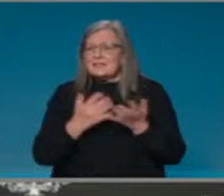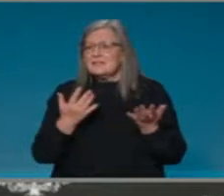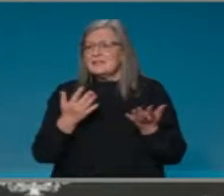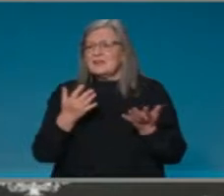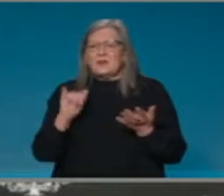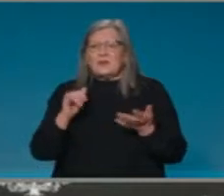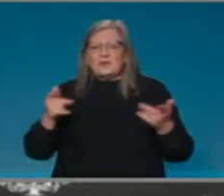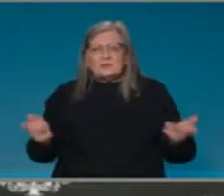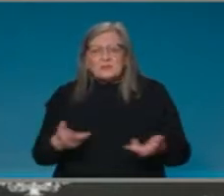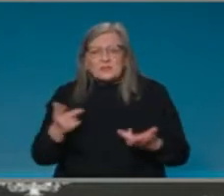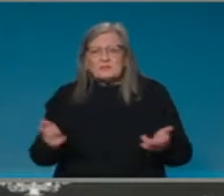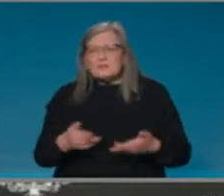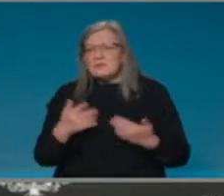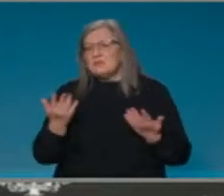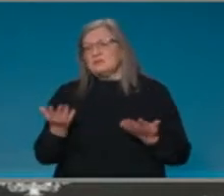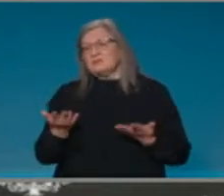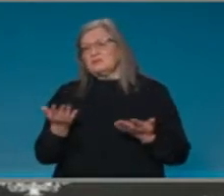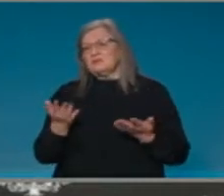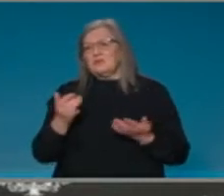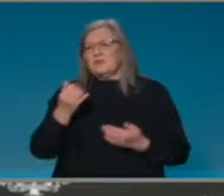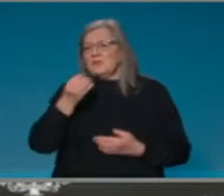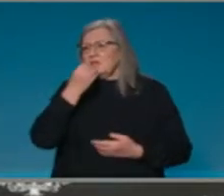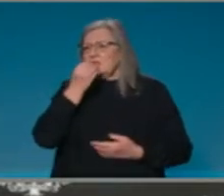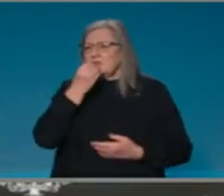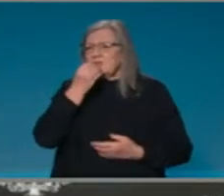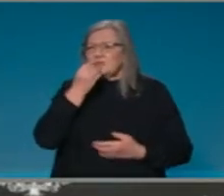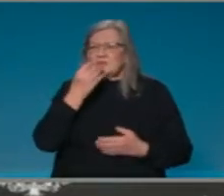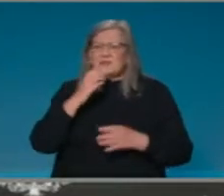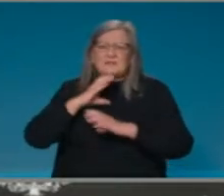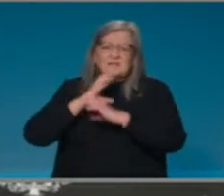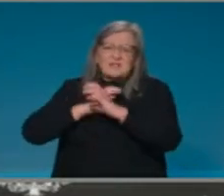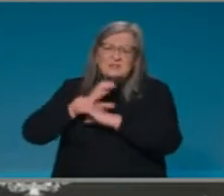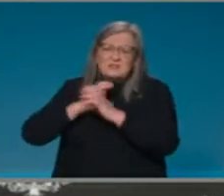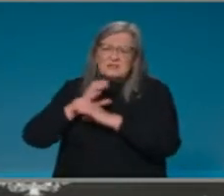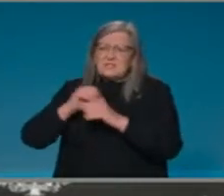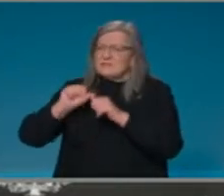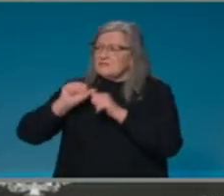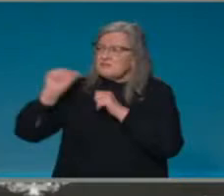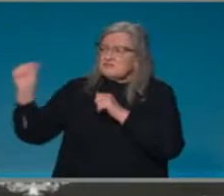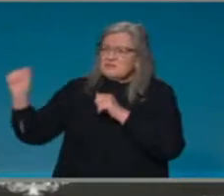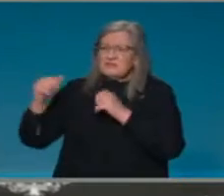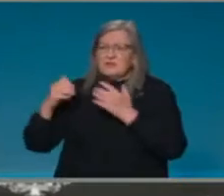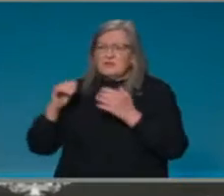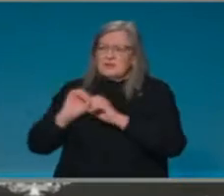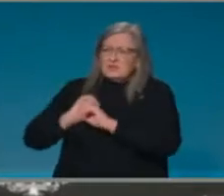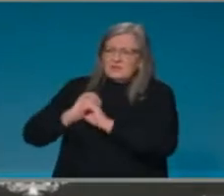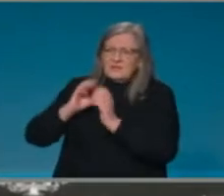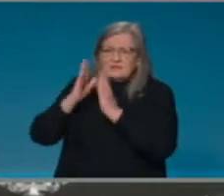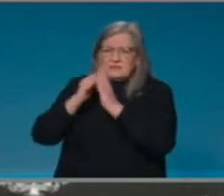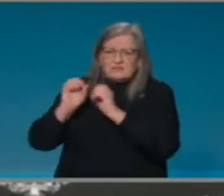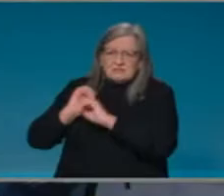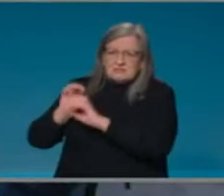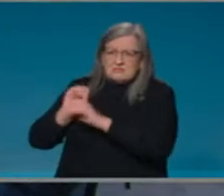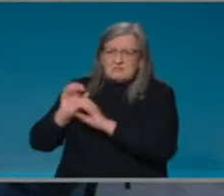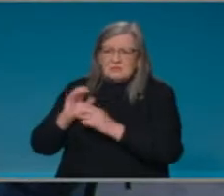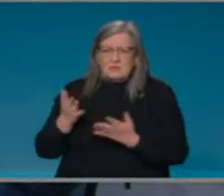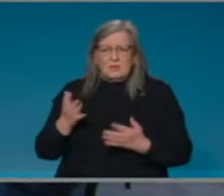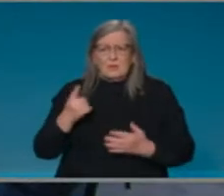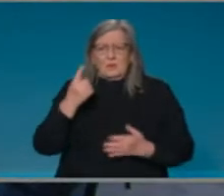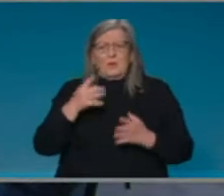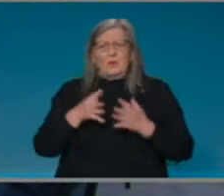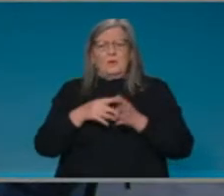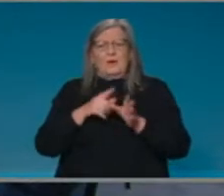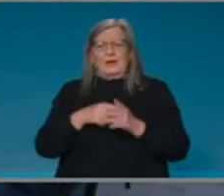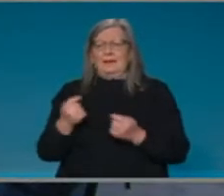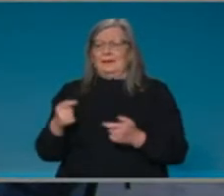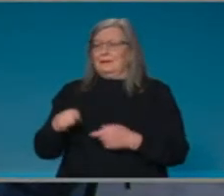distribution warehouse, this is something that can make it easier to get the jab. Andrew. Uh, Minister and